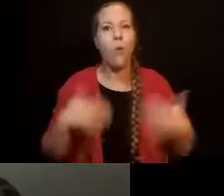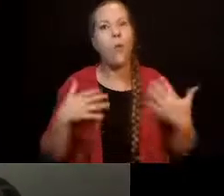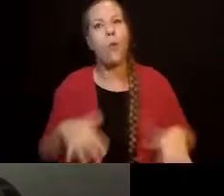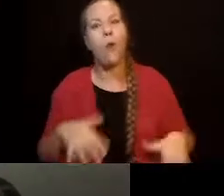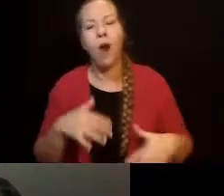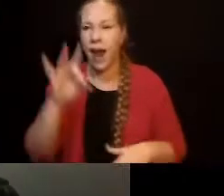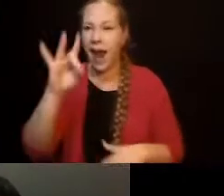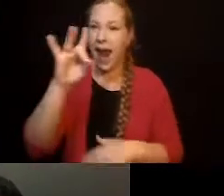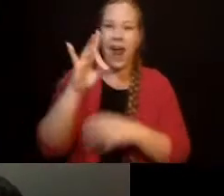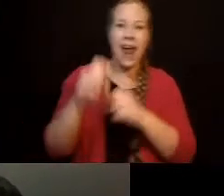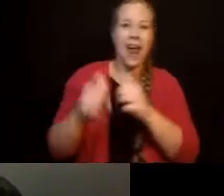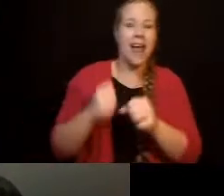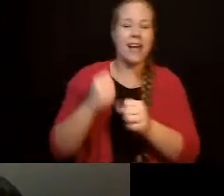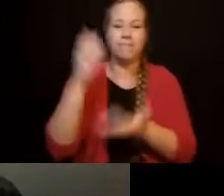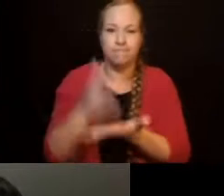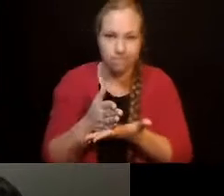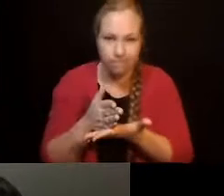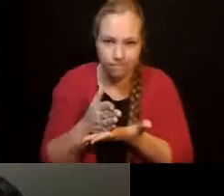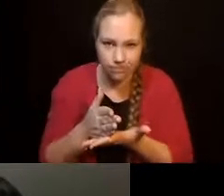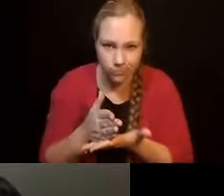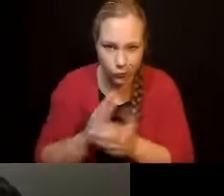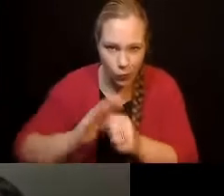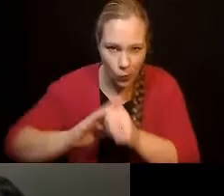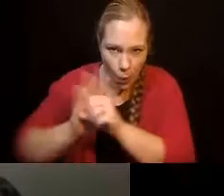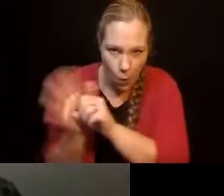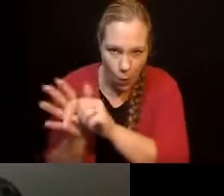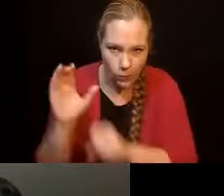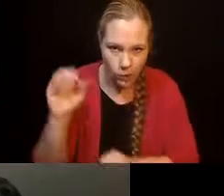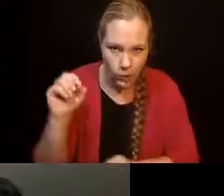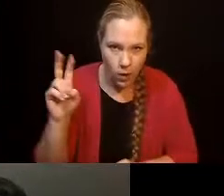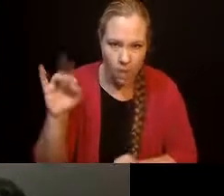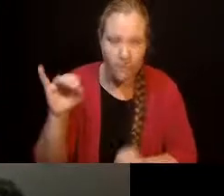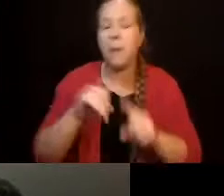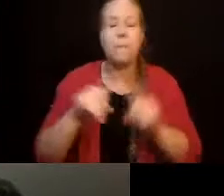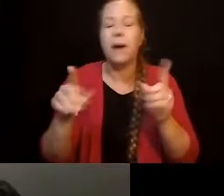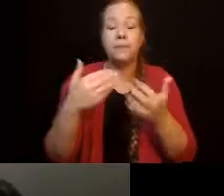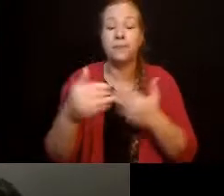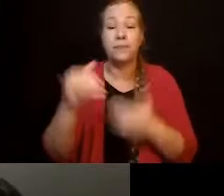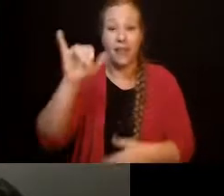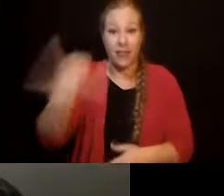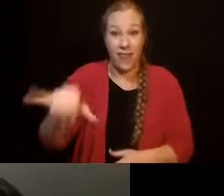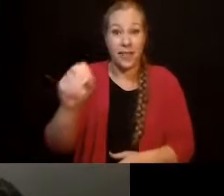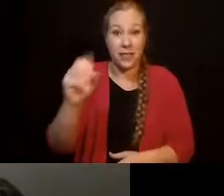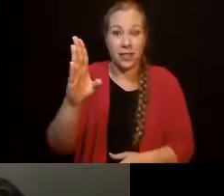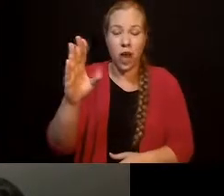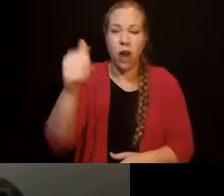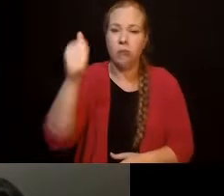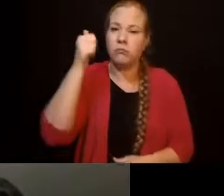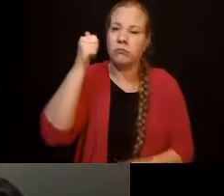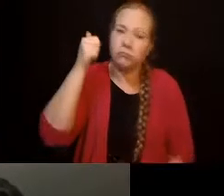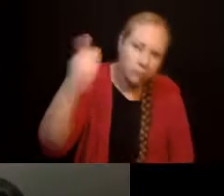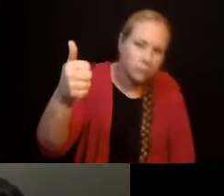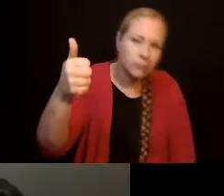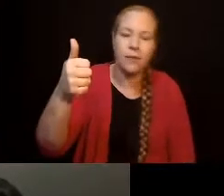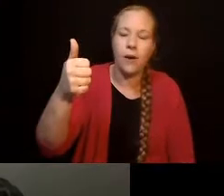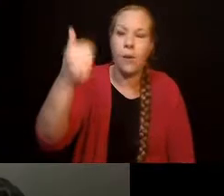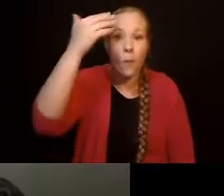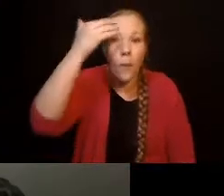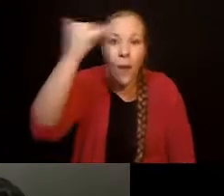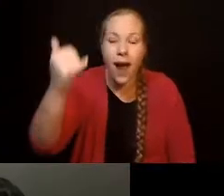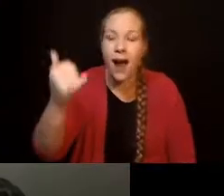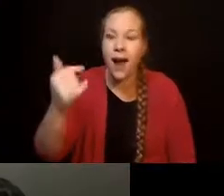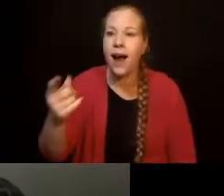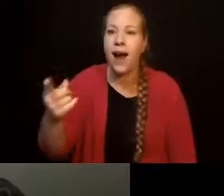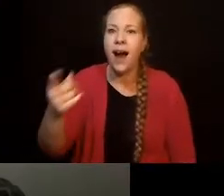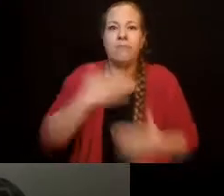job, not because of the money, not because of the work he does, but because it gives him value